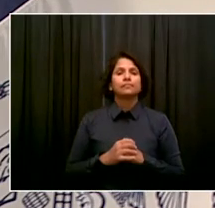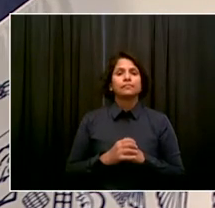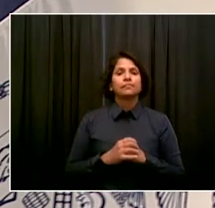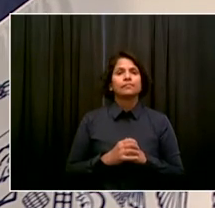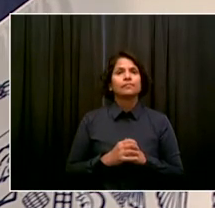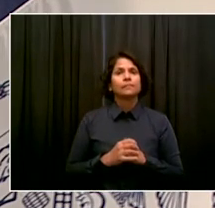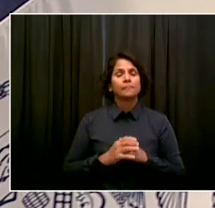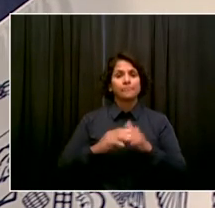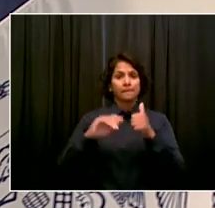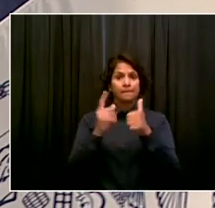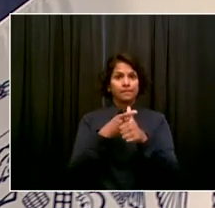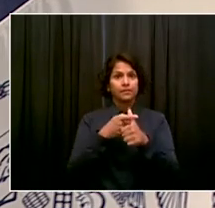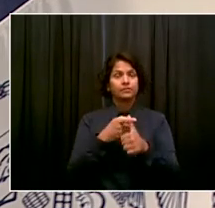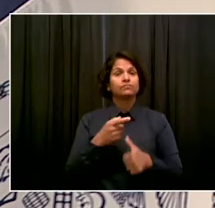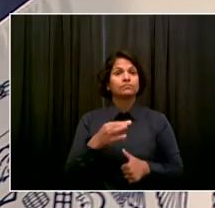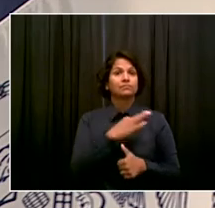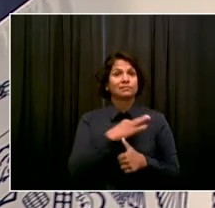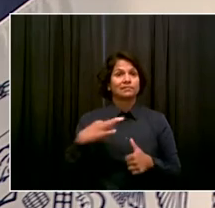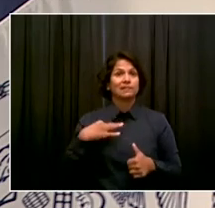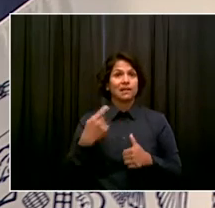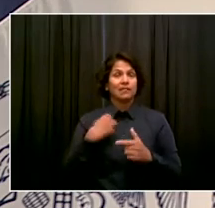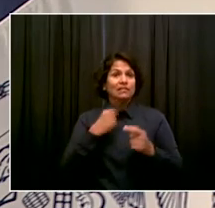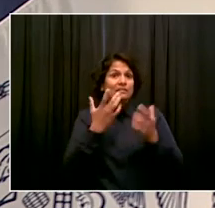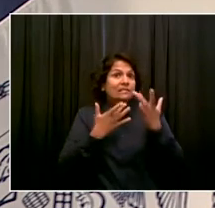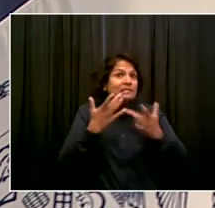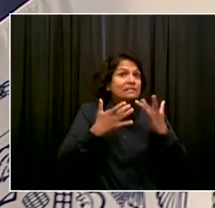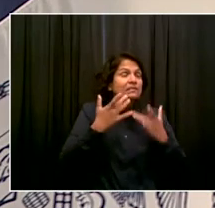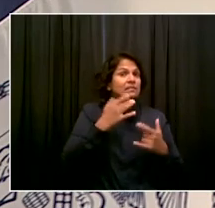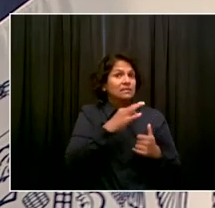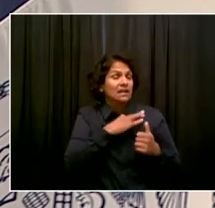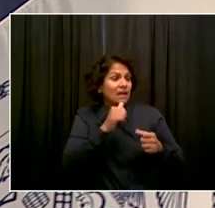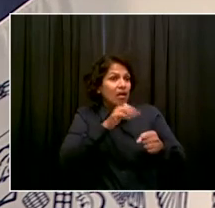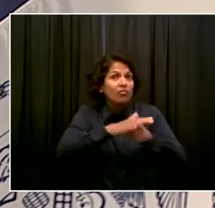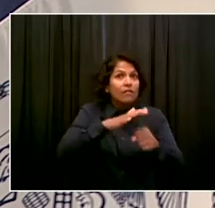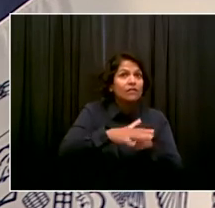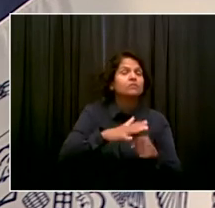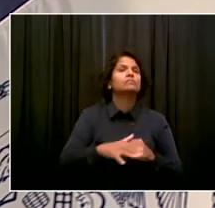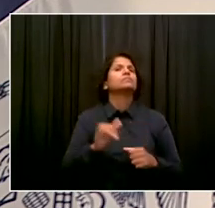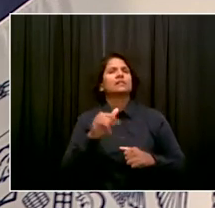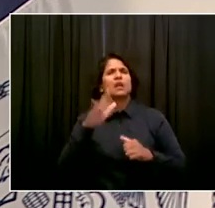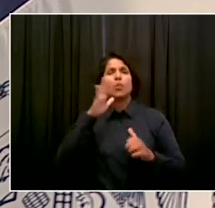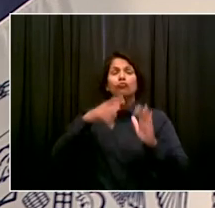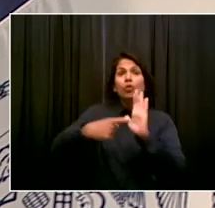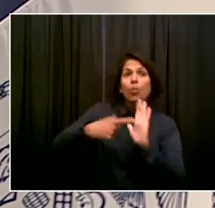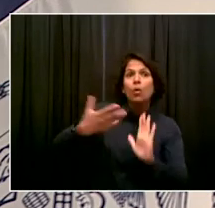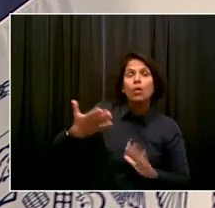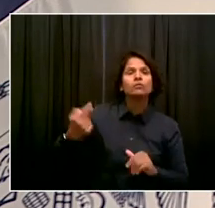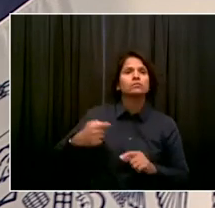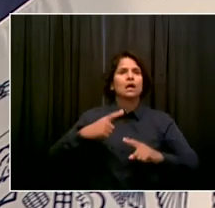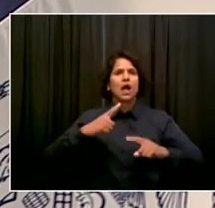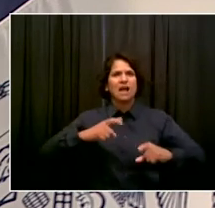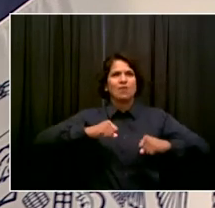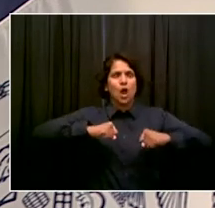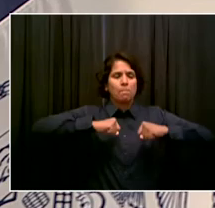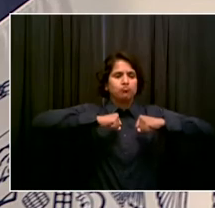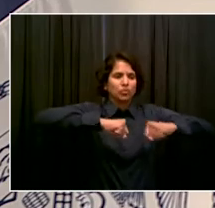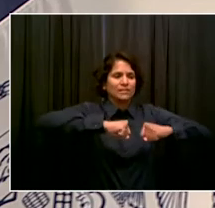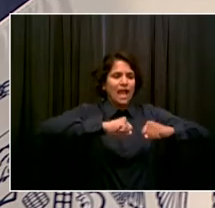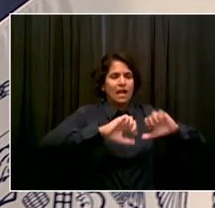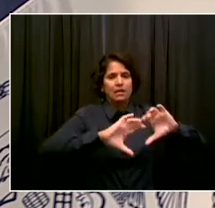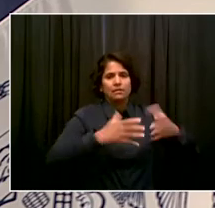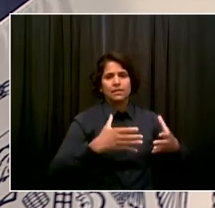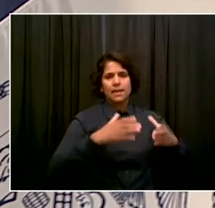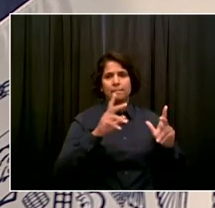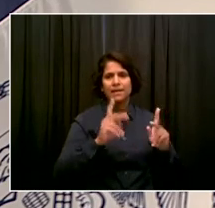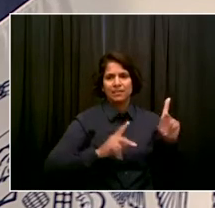the staffing, look, this is to protect everyone in the restaurant community, entertainment community, the employees and